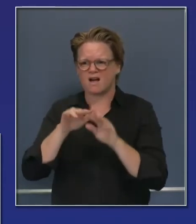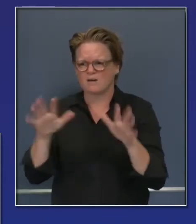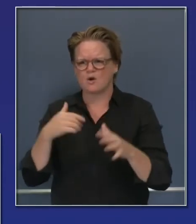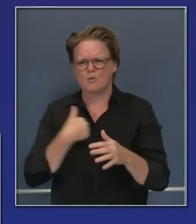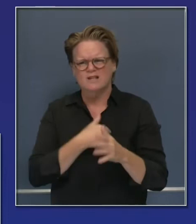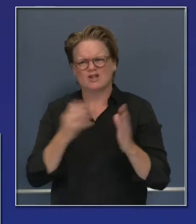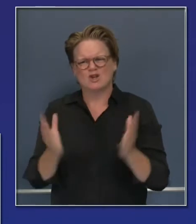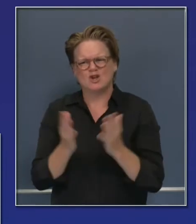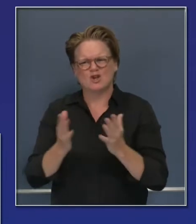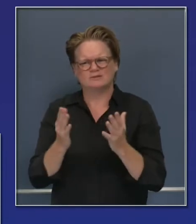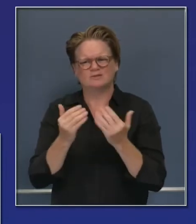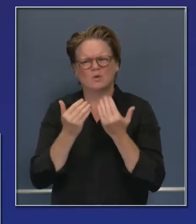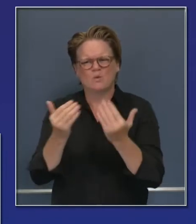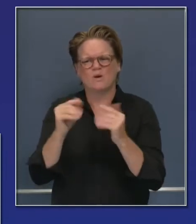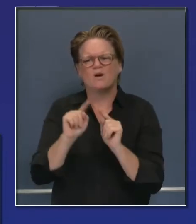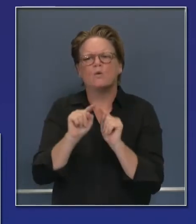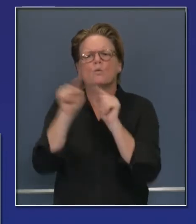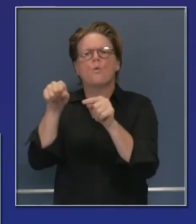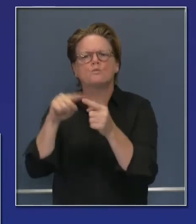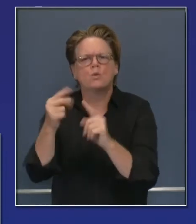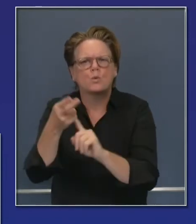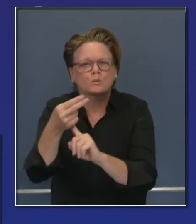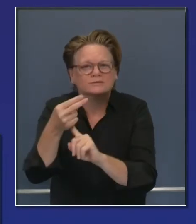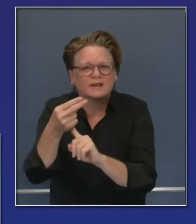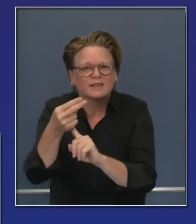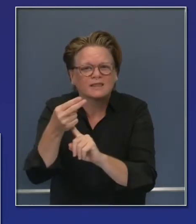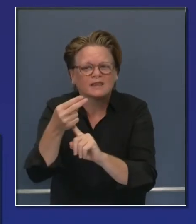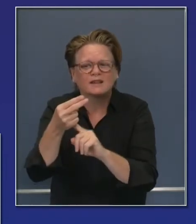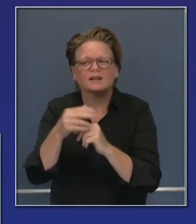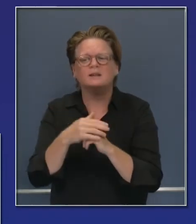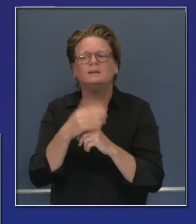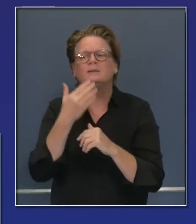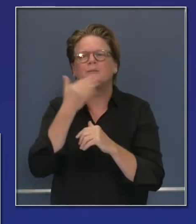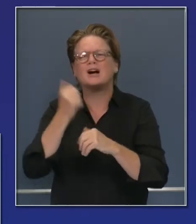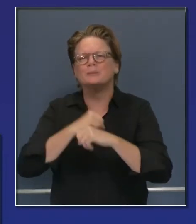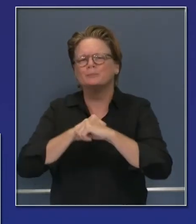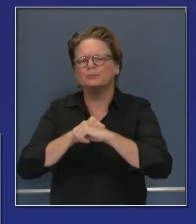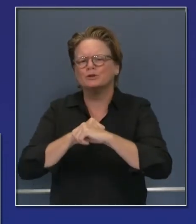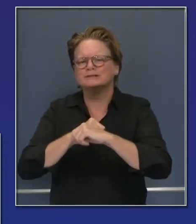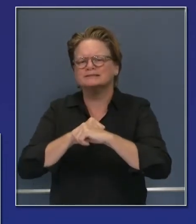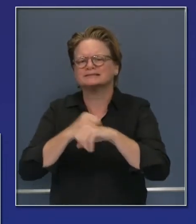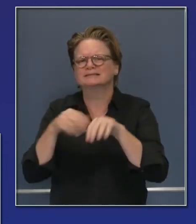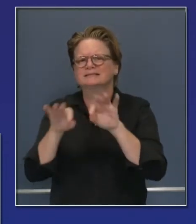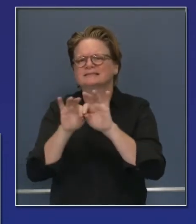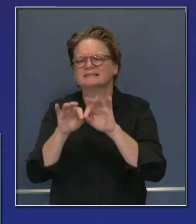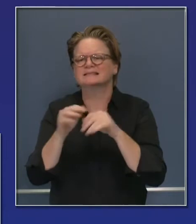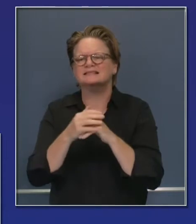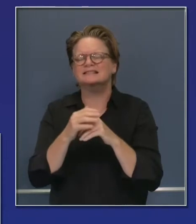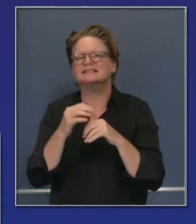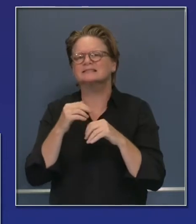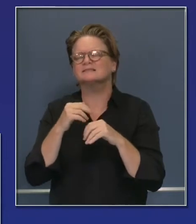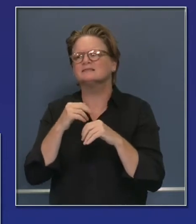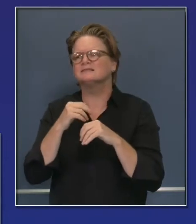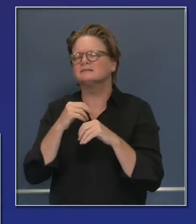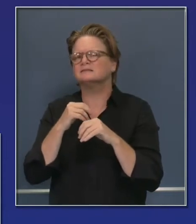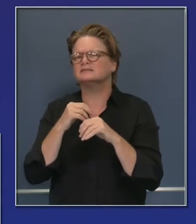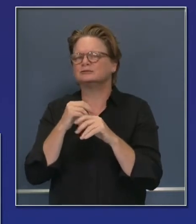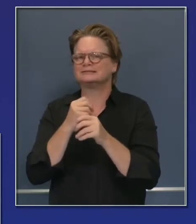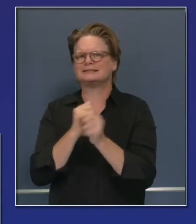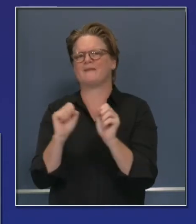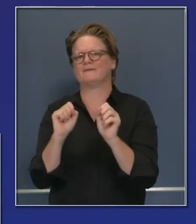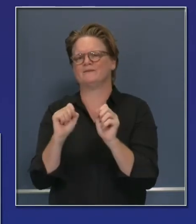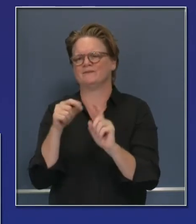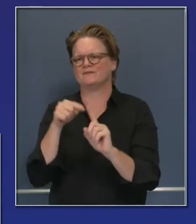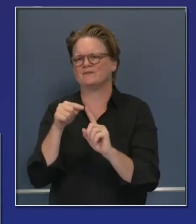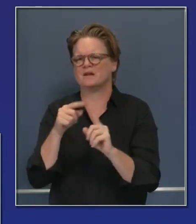wanted just to highlight this briefly. Of the roughly 4,000 evacuees, we now have the vast majority of them,